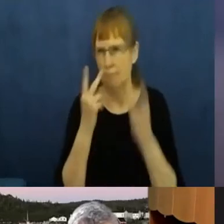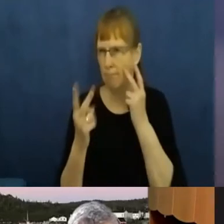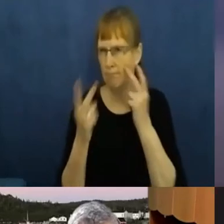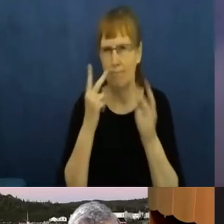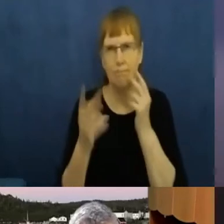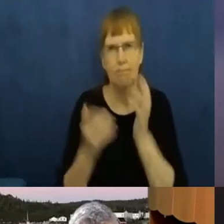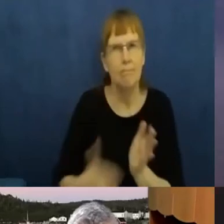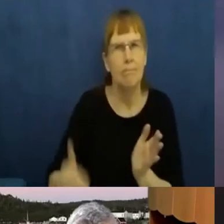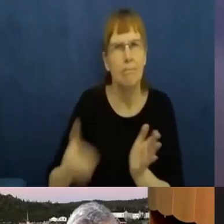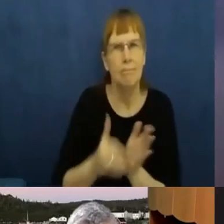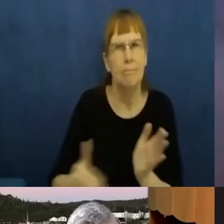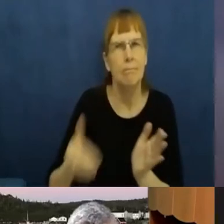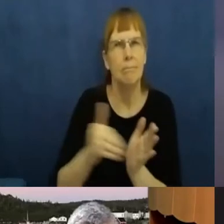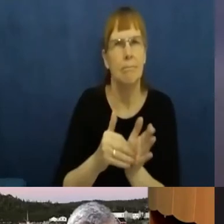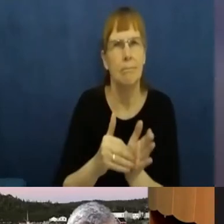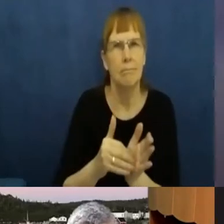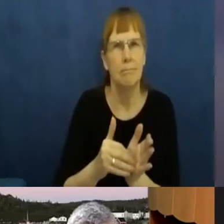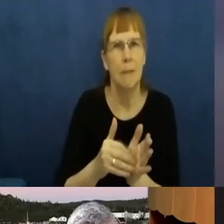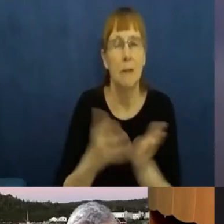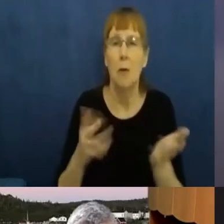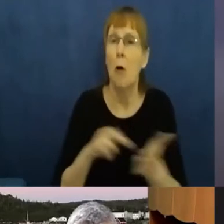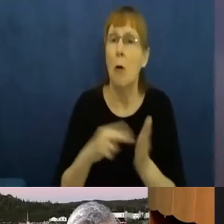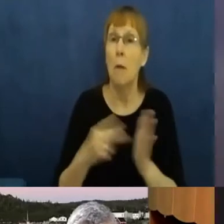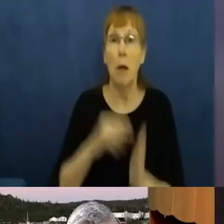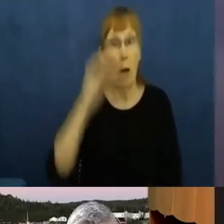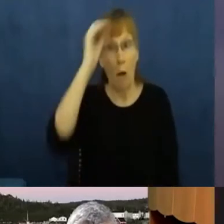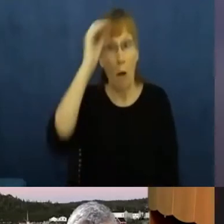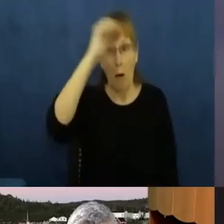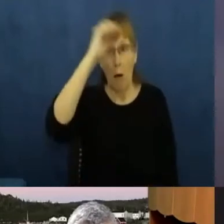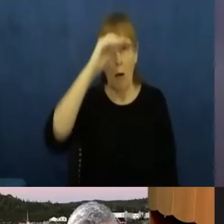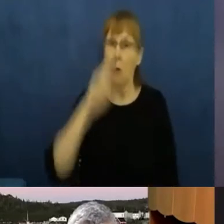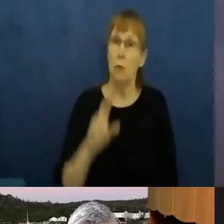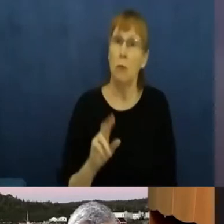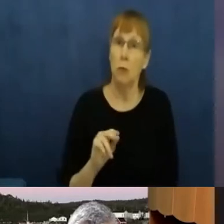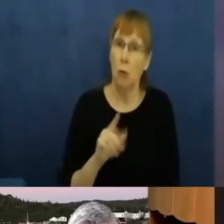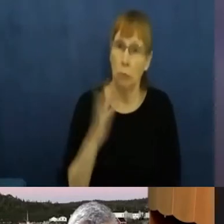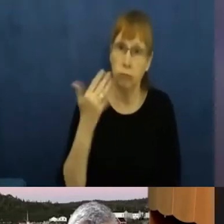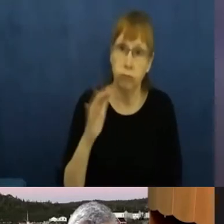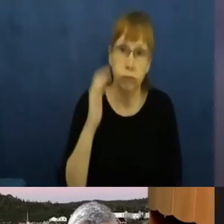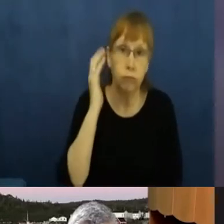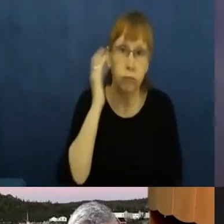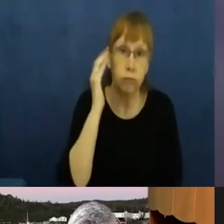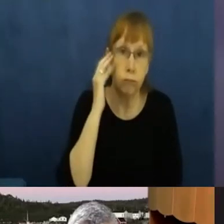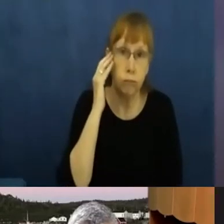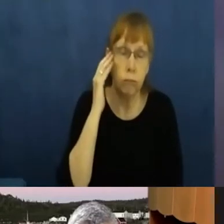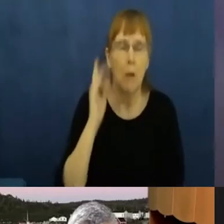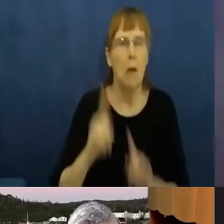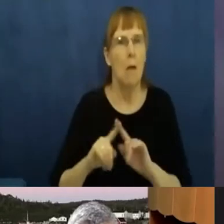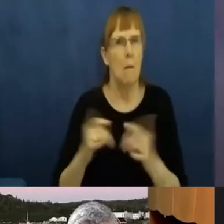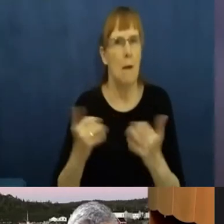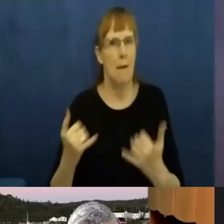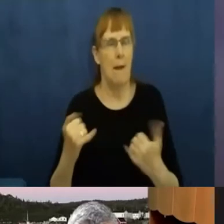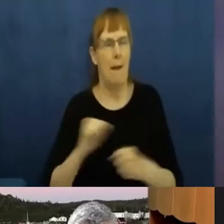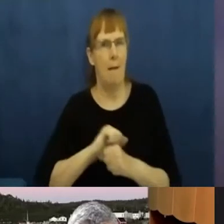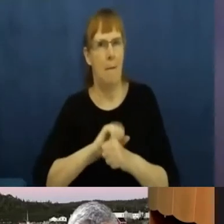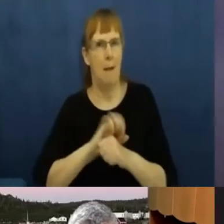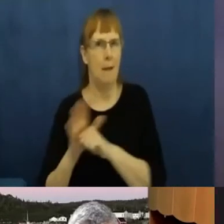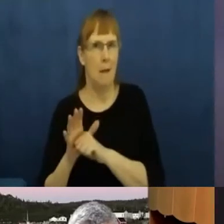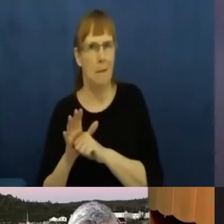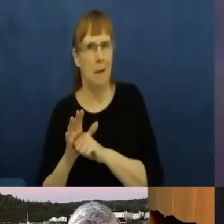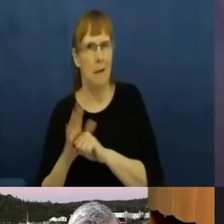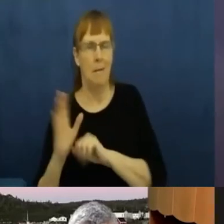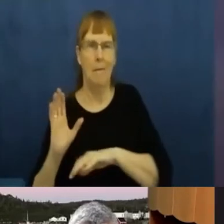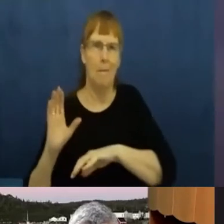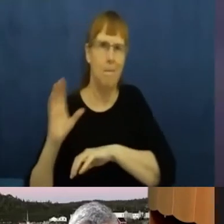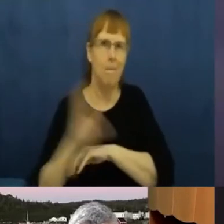So it's not as if we don't know, but the pandemic forced into very stark relief that exposed